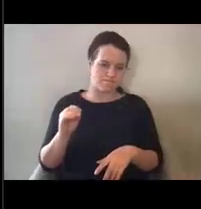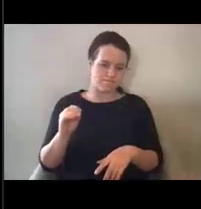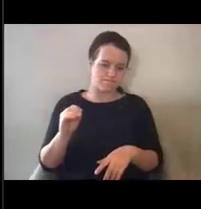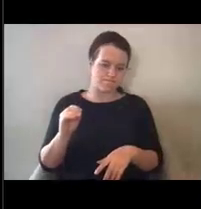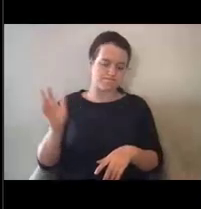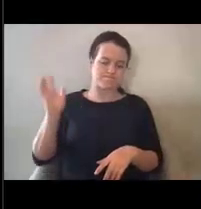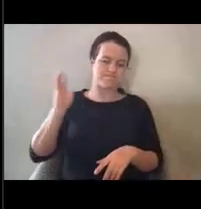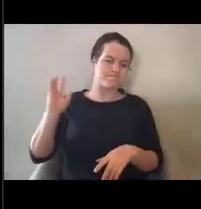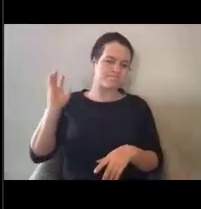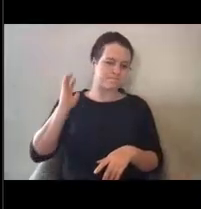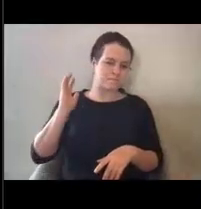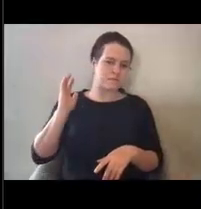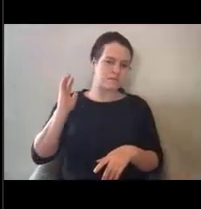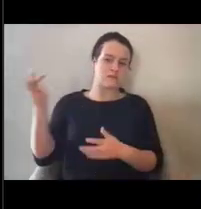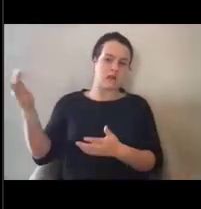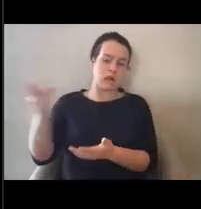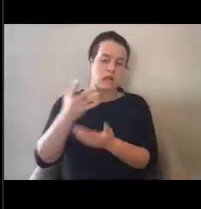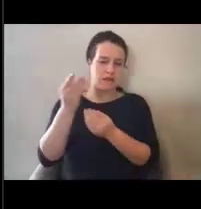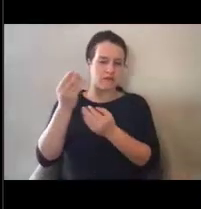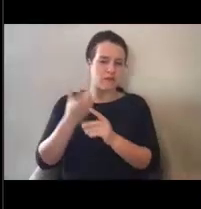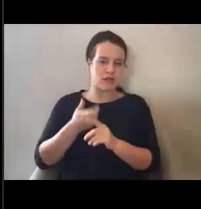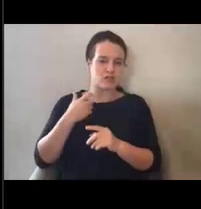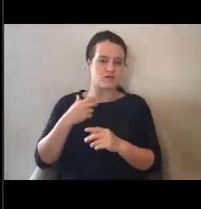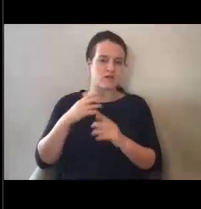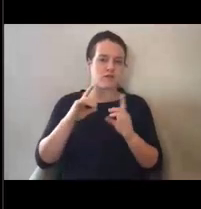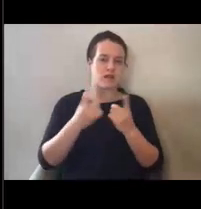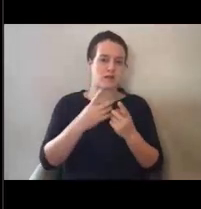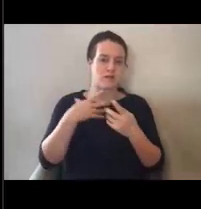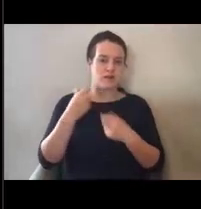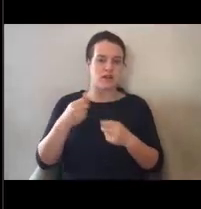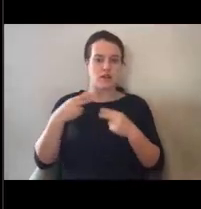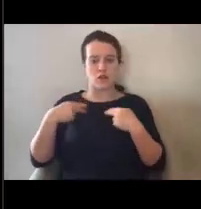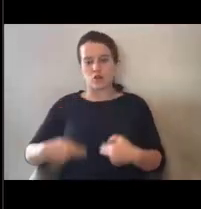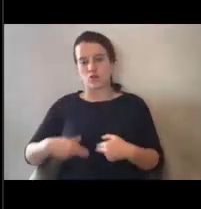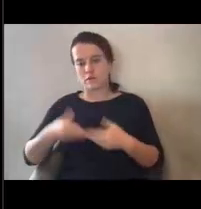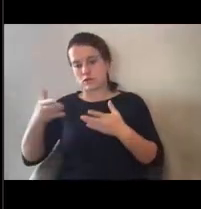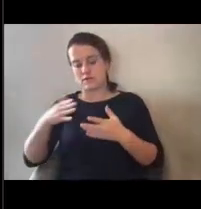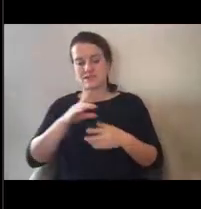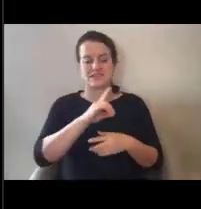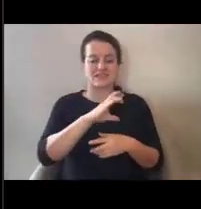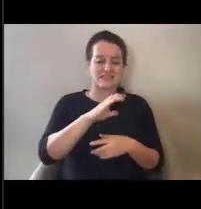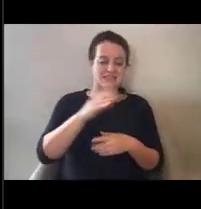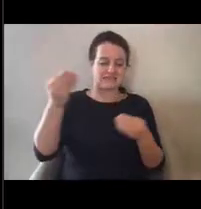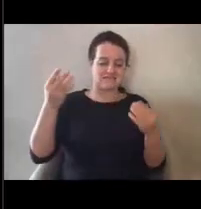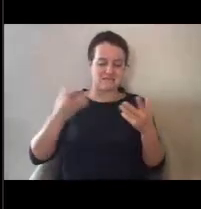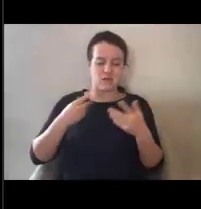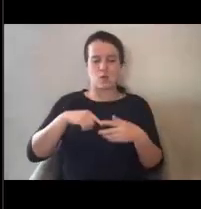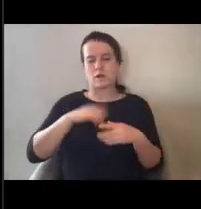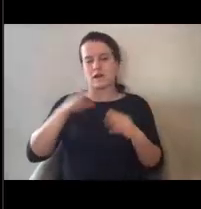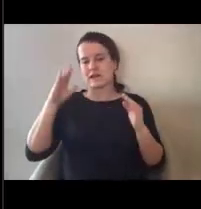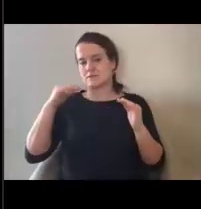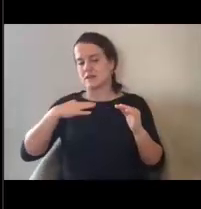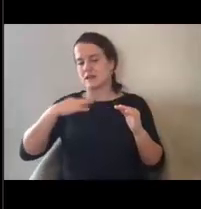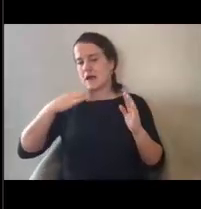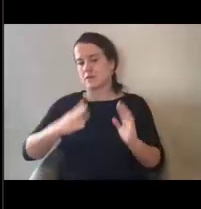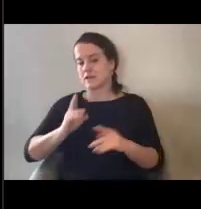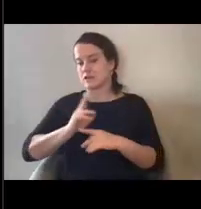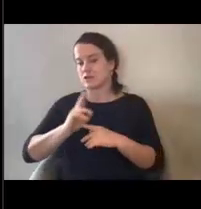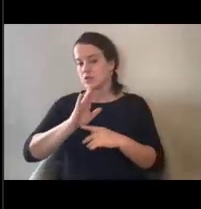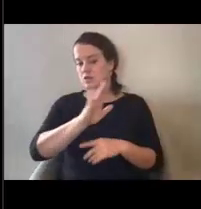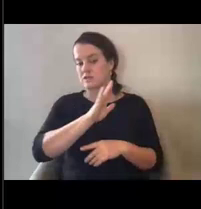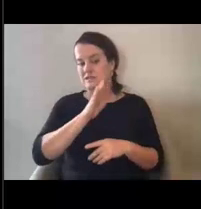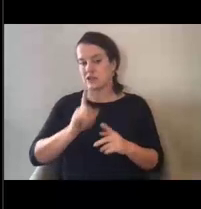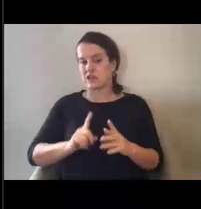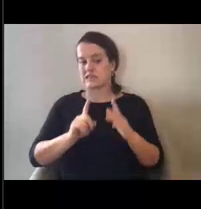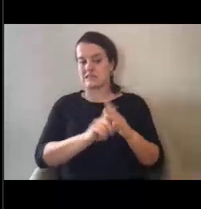on information from the Department of Health and Human Services and the CDC, we were expecting applicants to utilize their existing systems